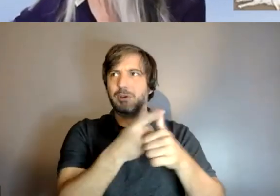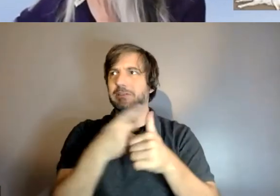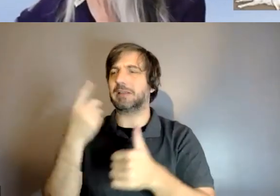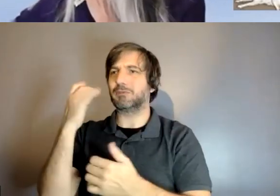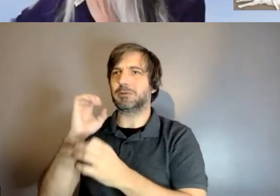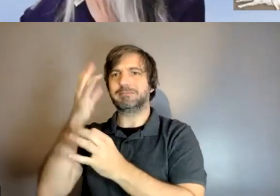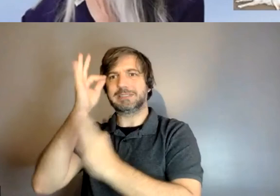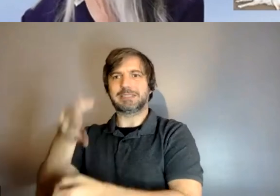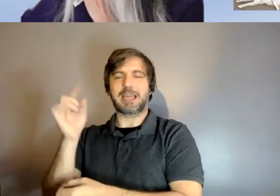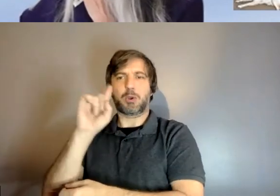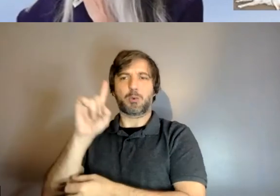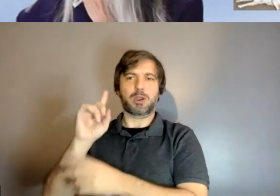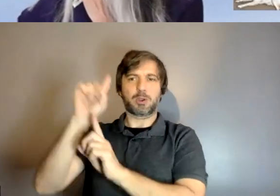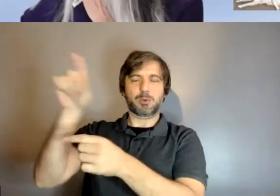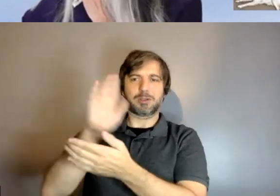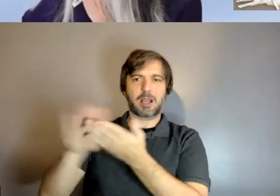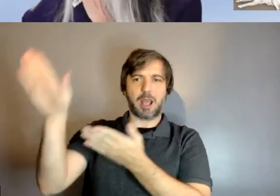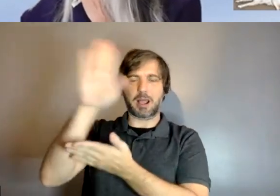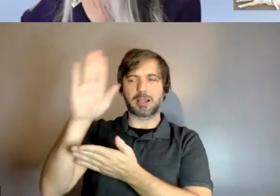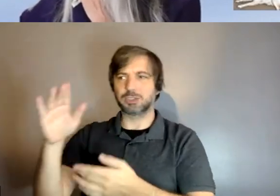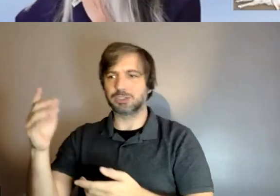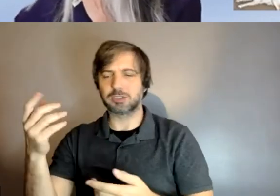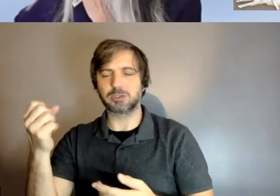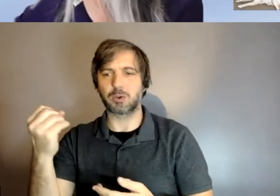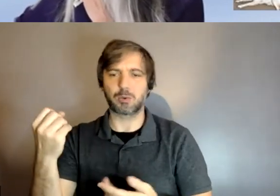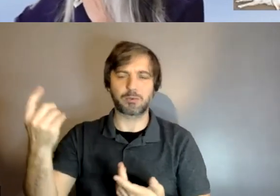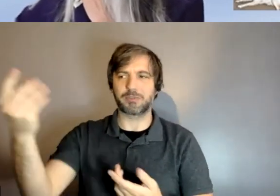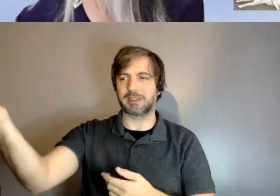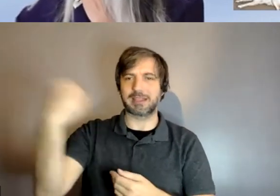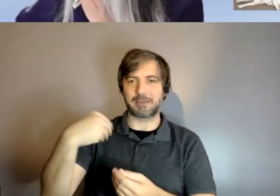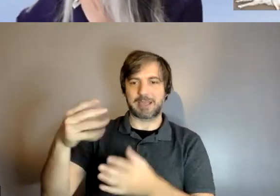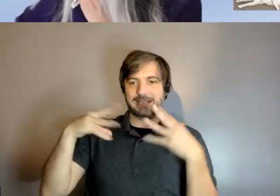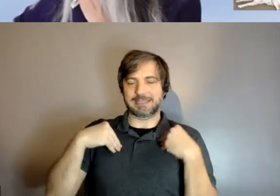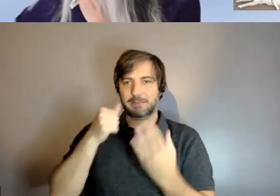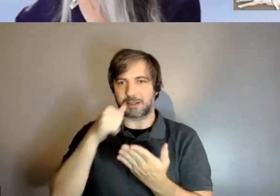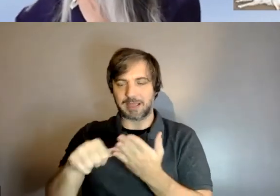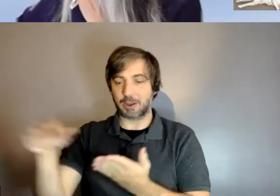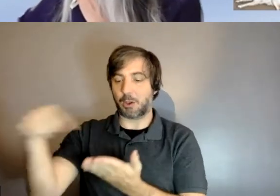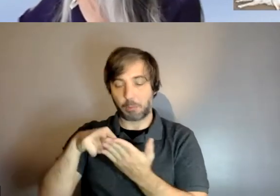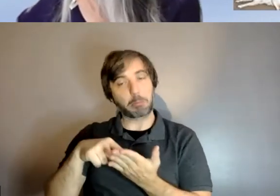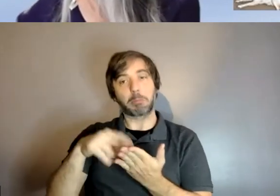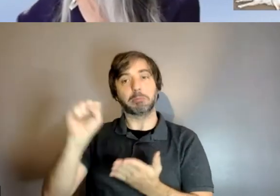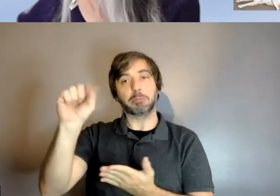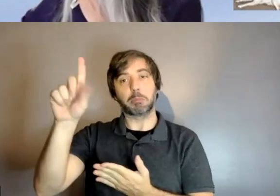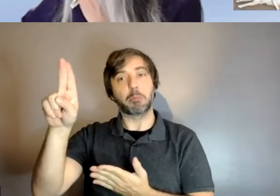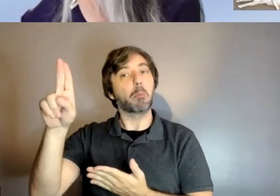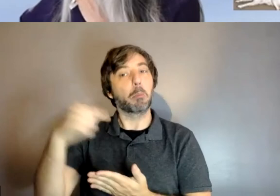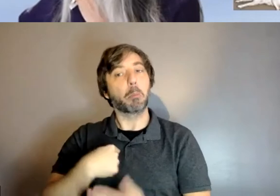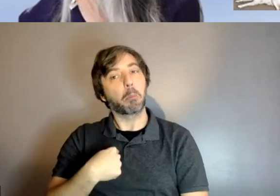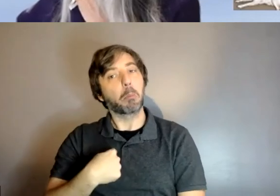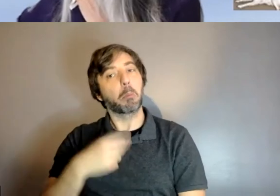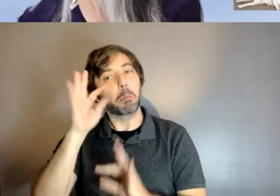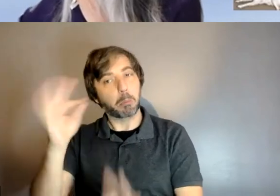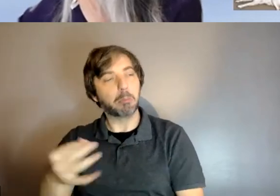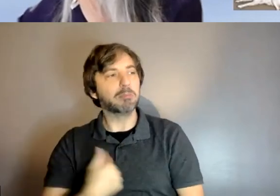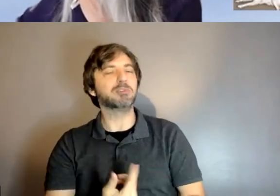five of six schools that i've colleges i've applied to and once i made up my mind to come to SLU i called guide dogs again it's like hey i'd like to resume my